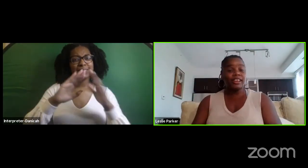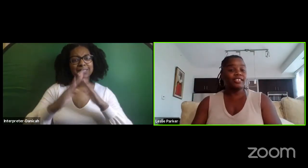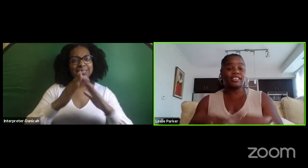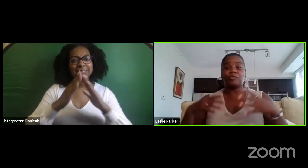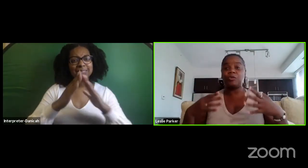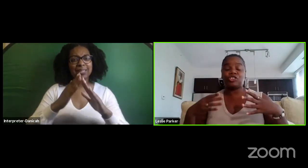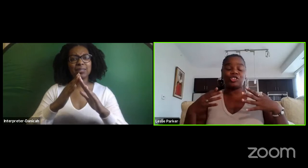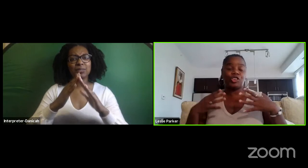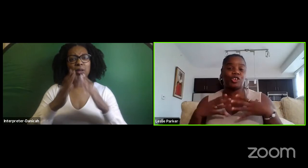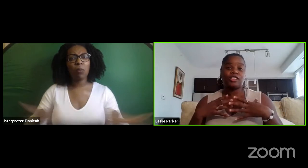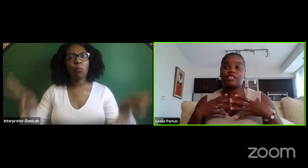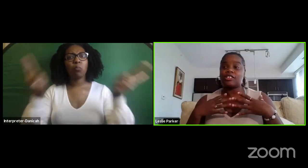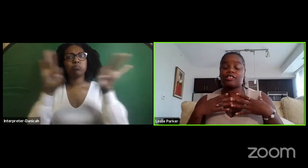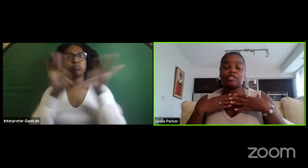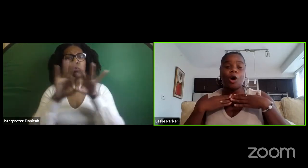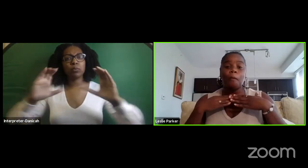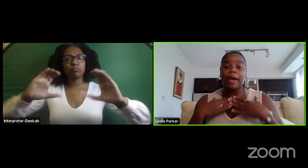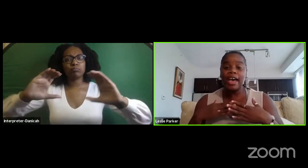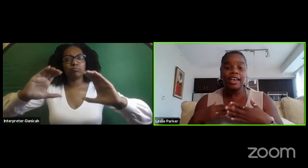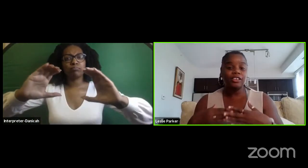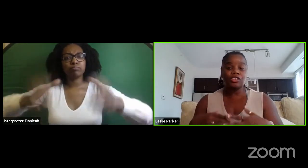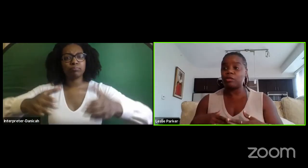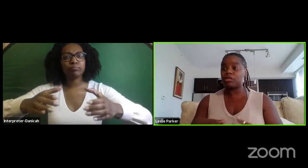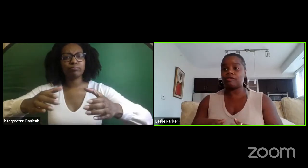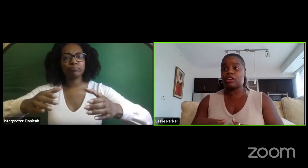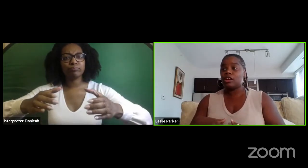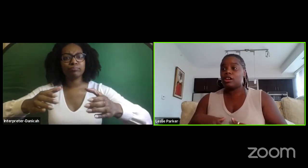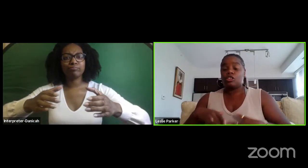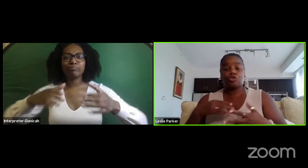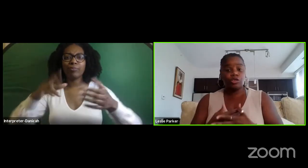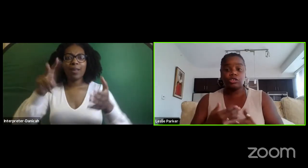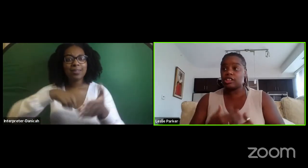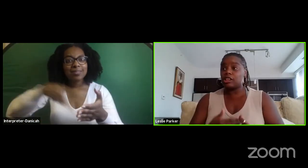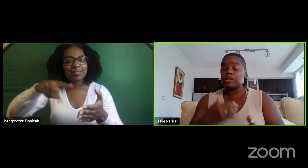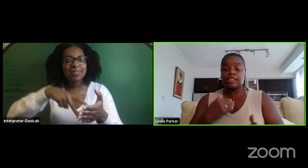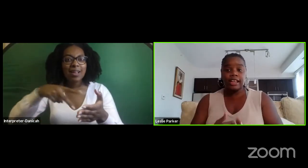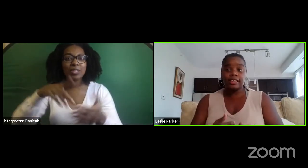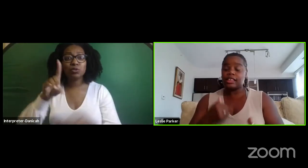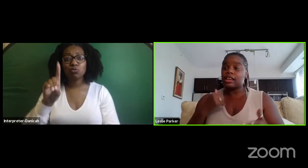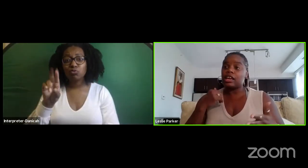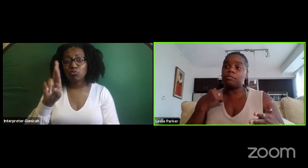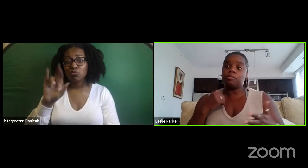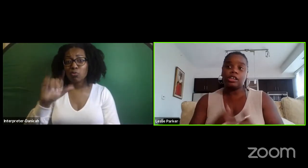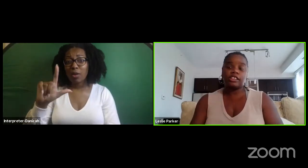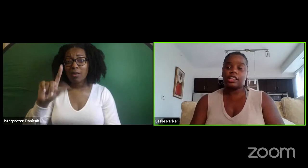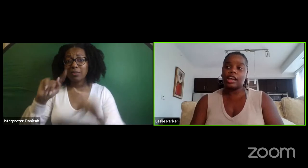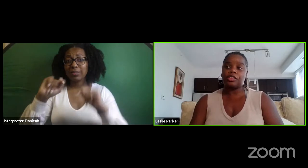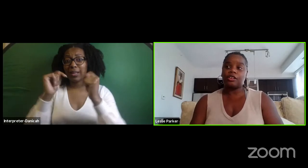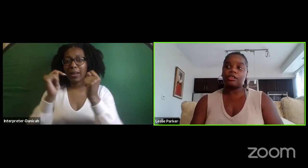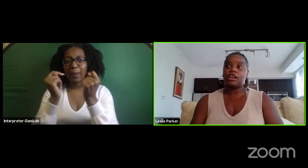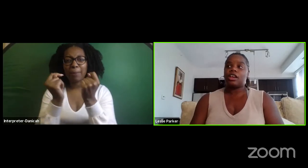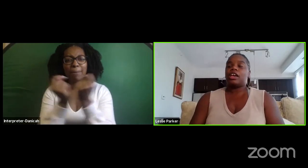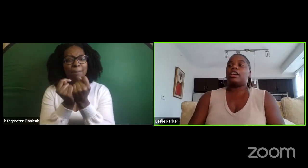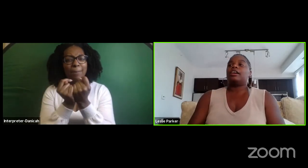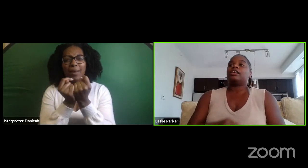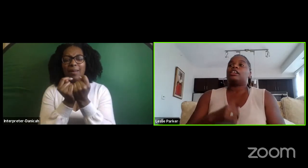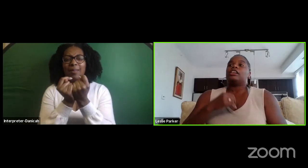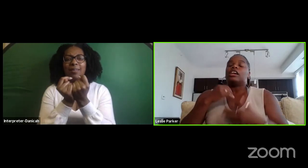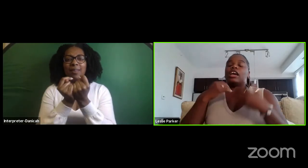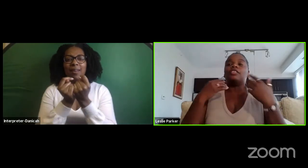all these different places. And we would just go mad in terms of drill team and dancing and being together.